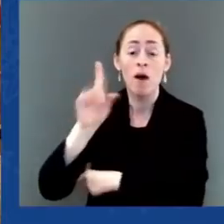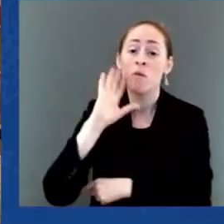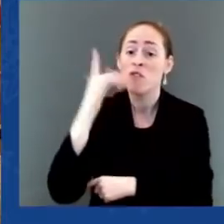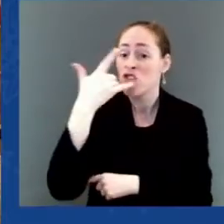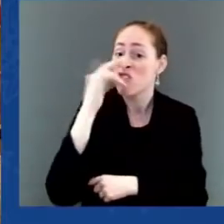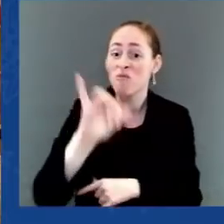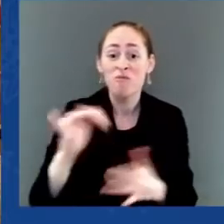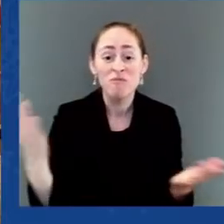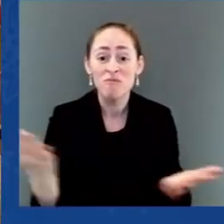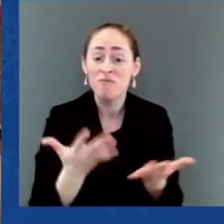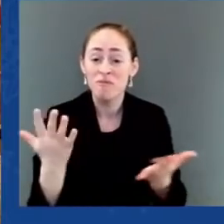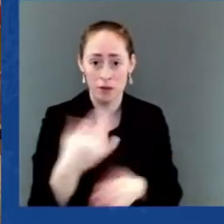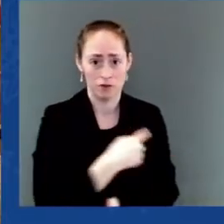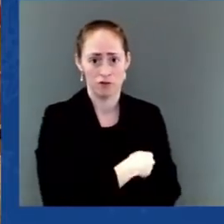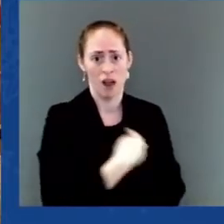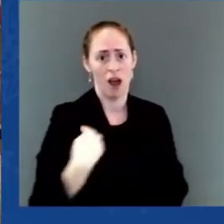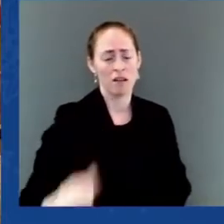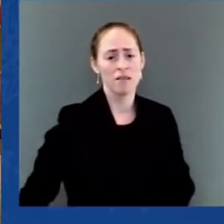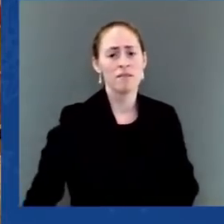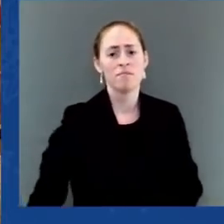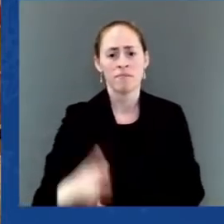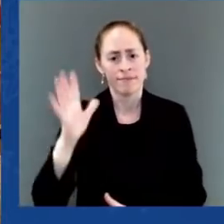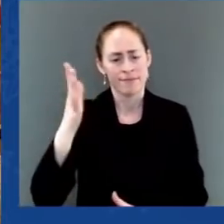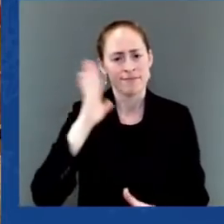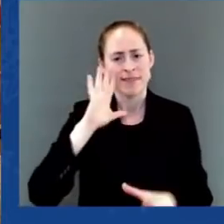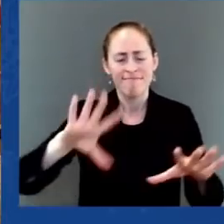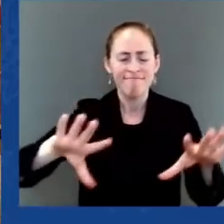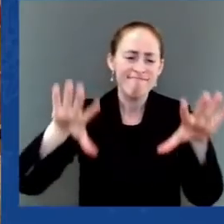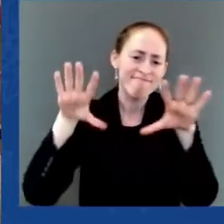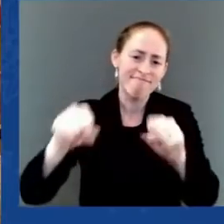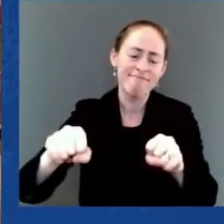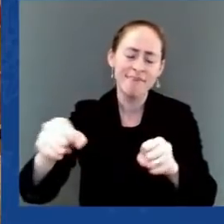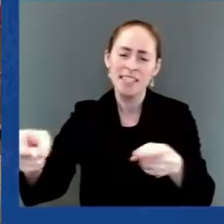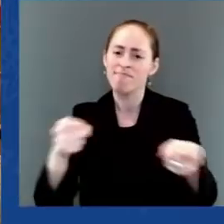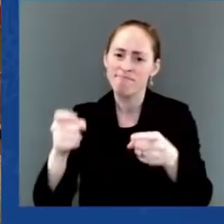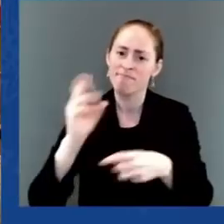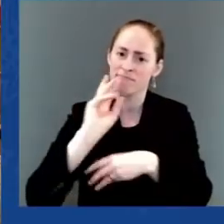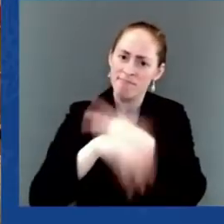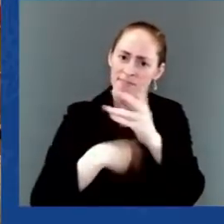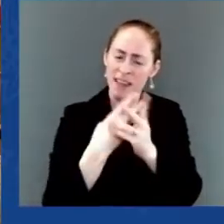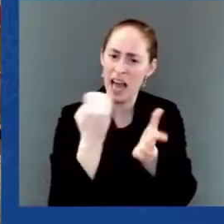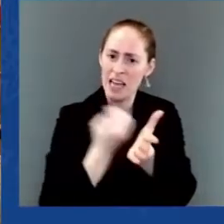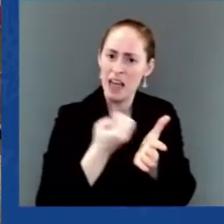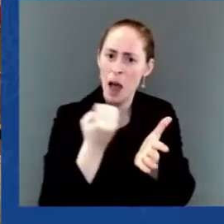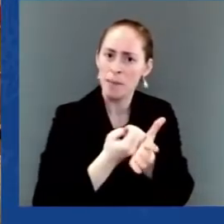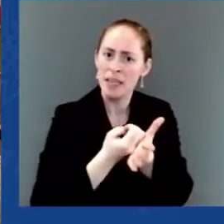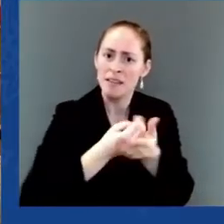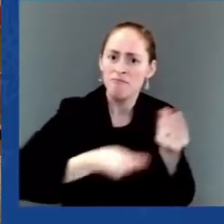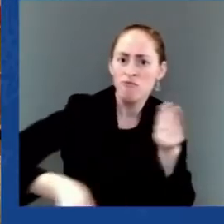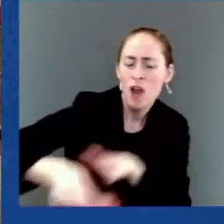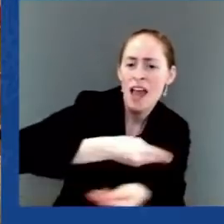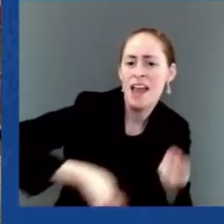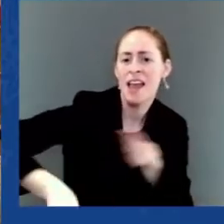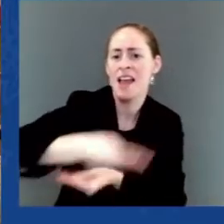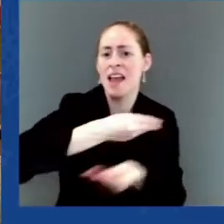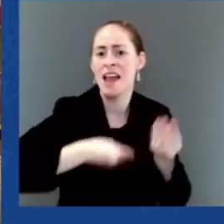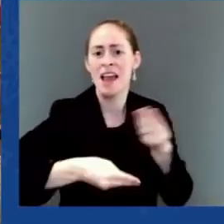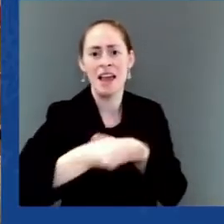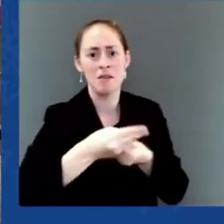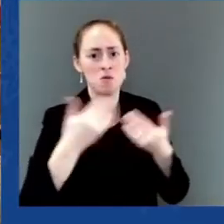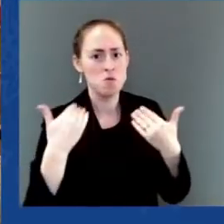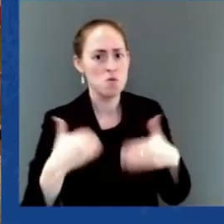of the world market. And United States, Mexico and Canada would remain